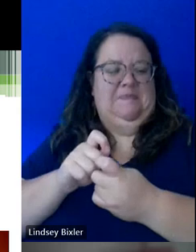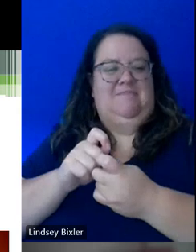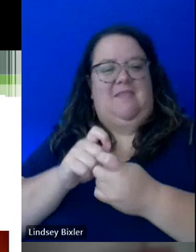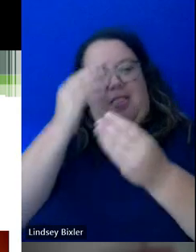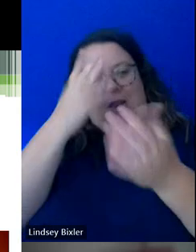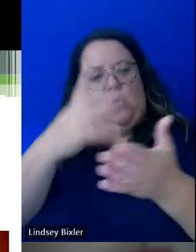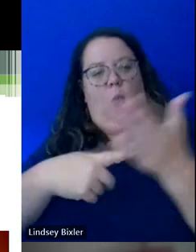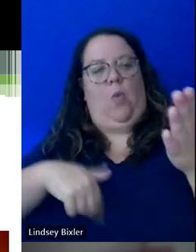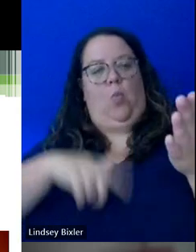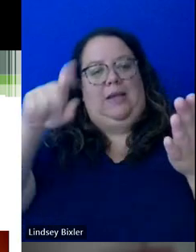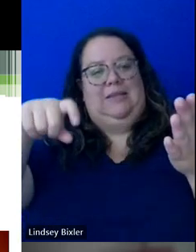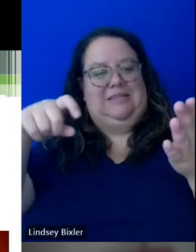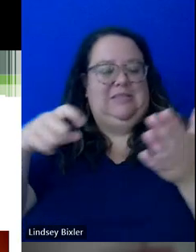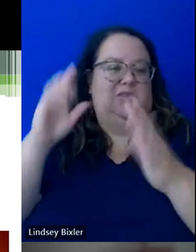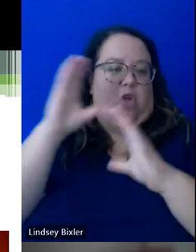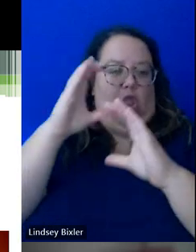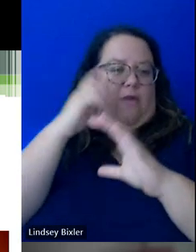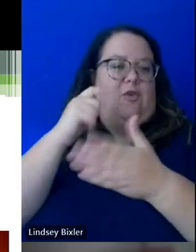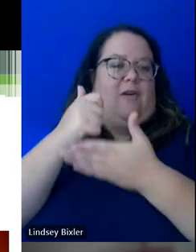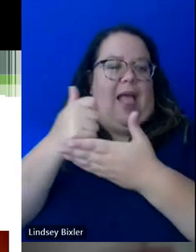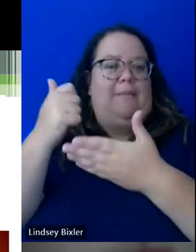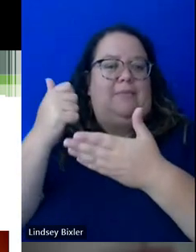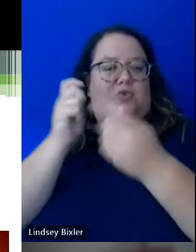to help us assess and to make those accommodations.